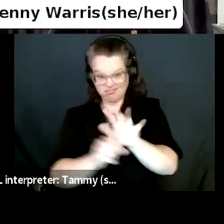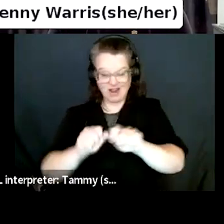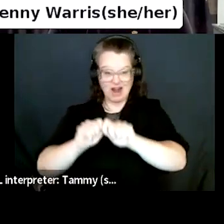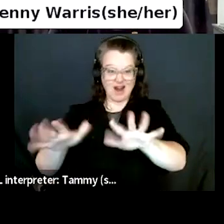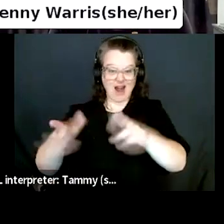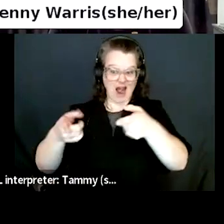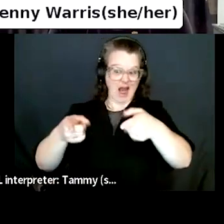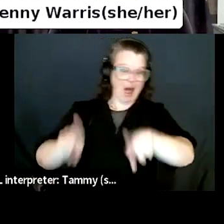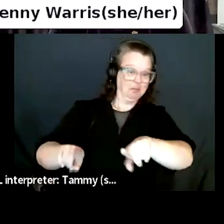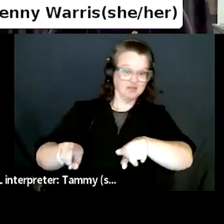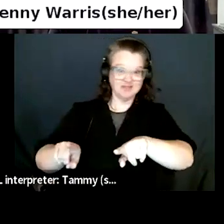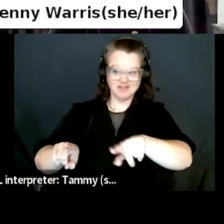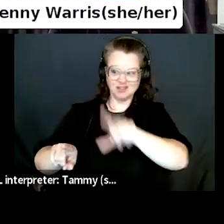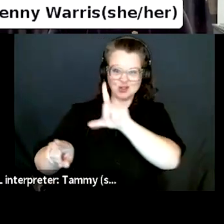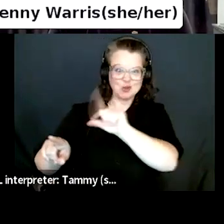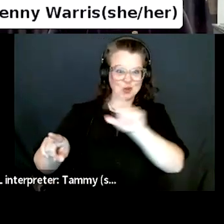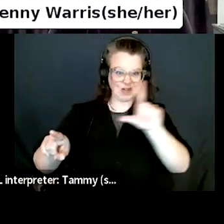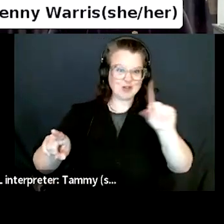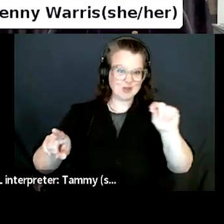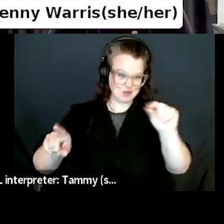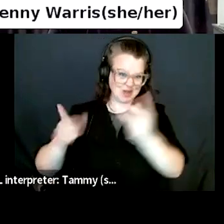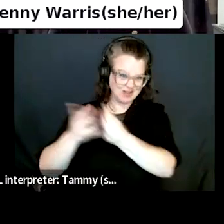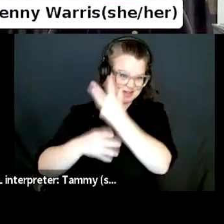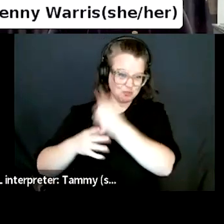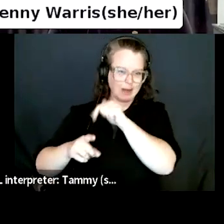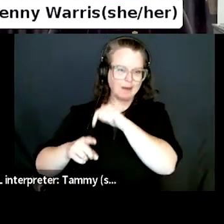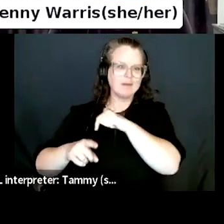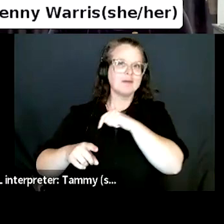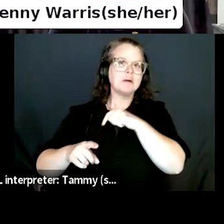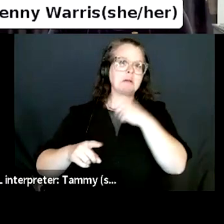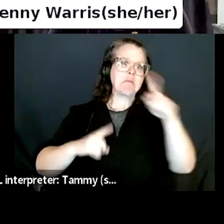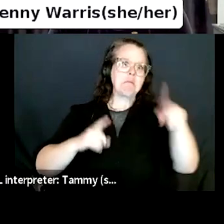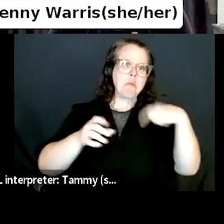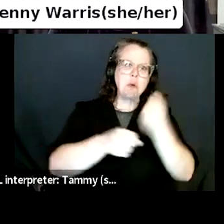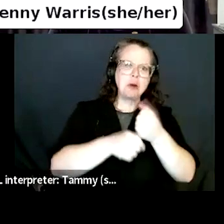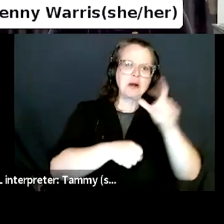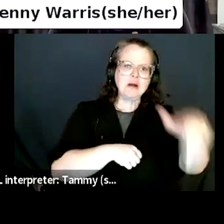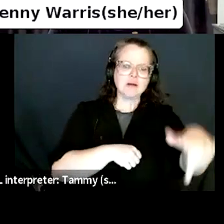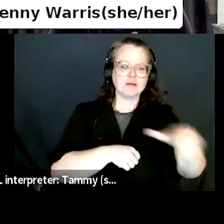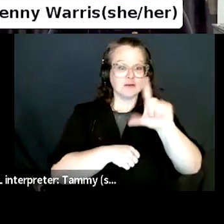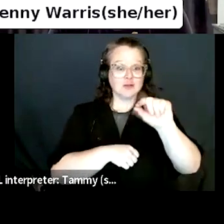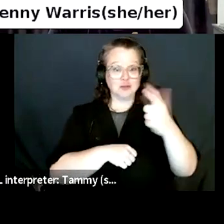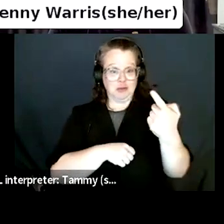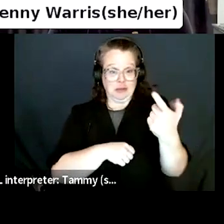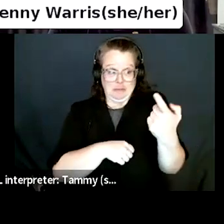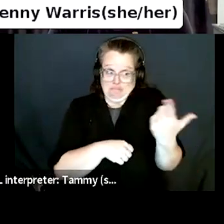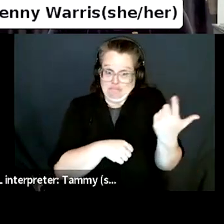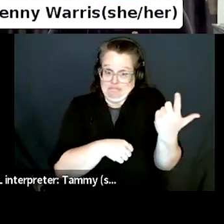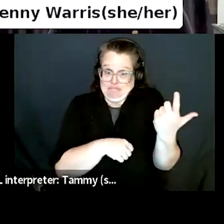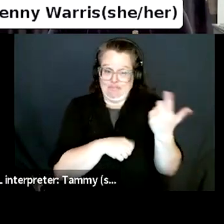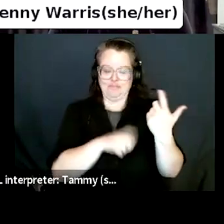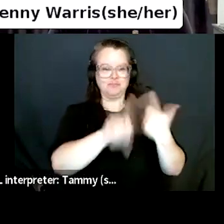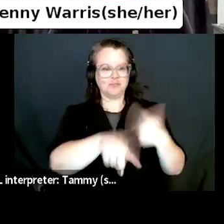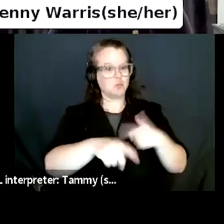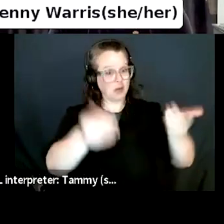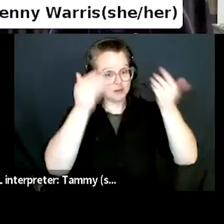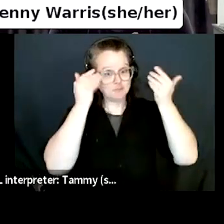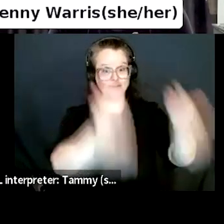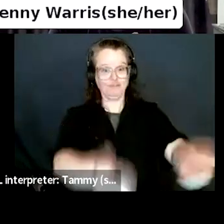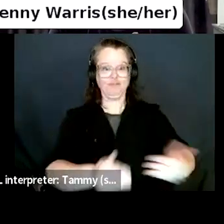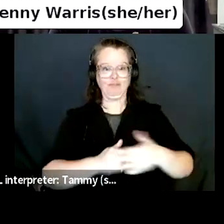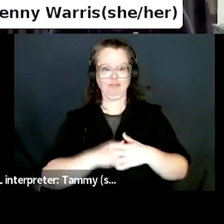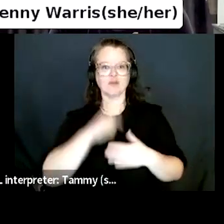When we opened the, in Lethbridge, there's 100,000 people, there's a university, a college, there's a chapters.